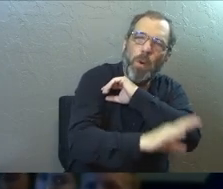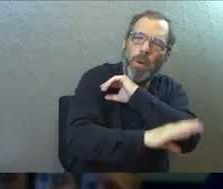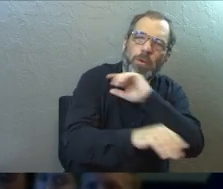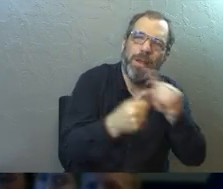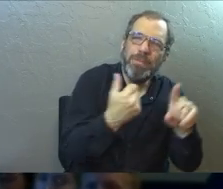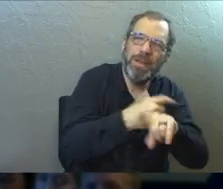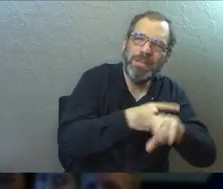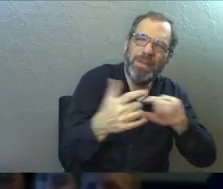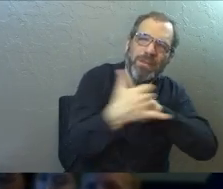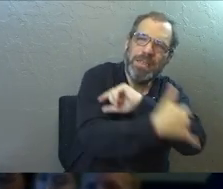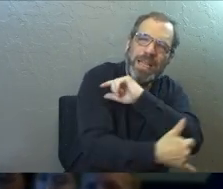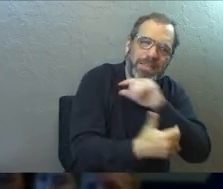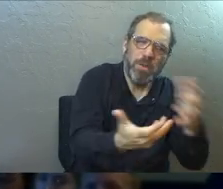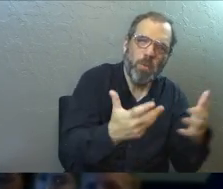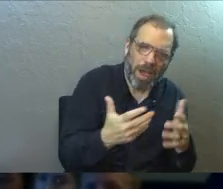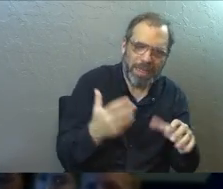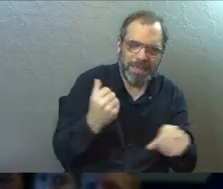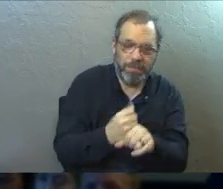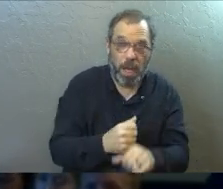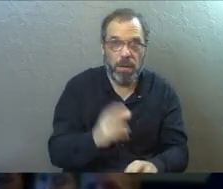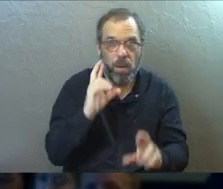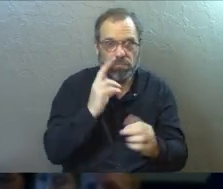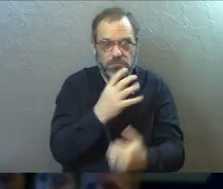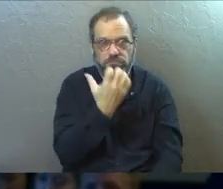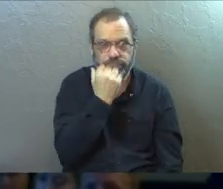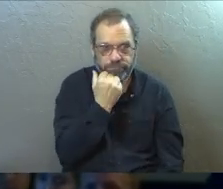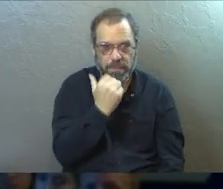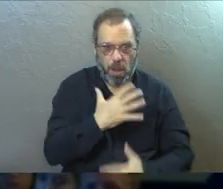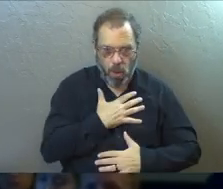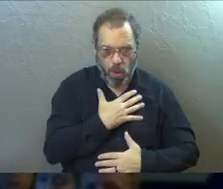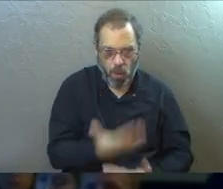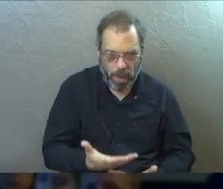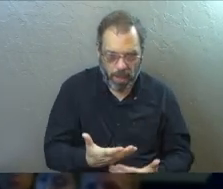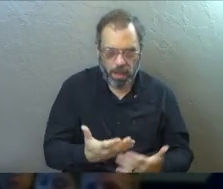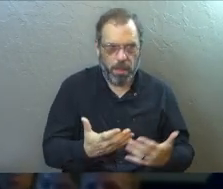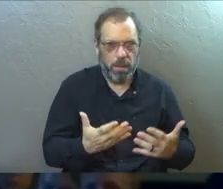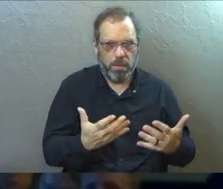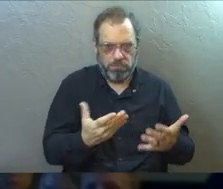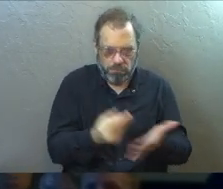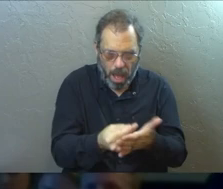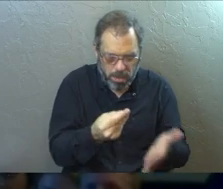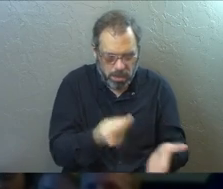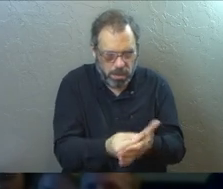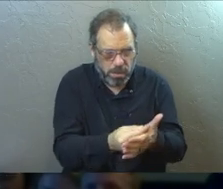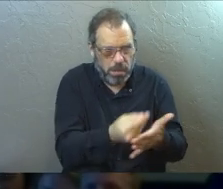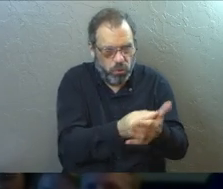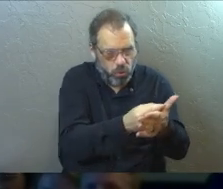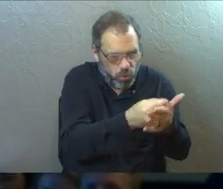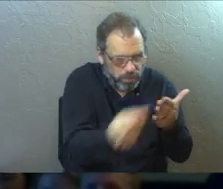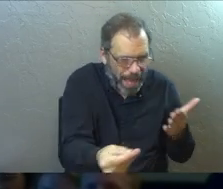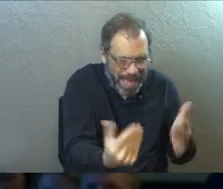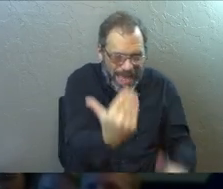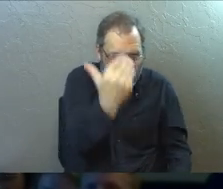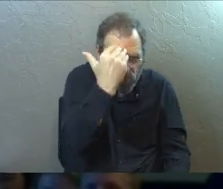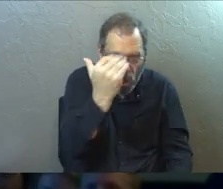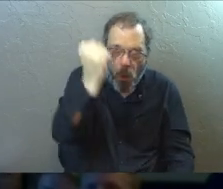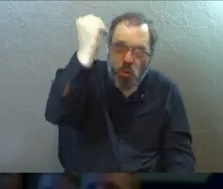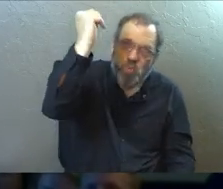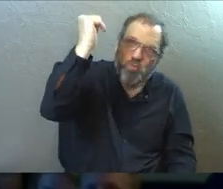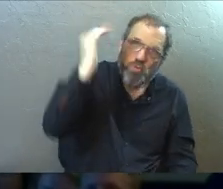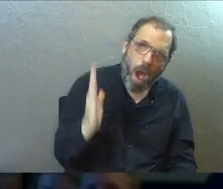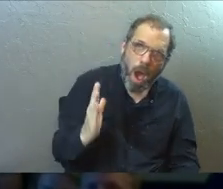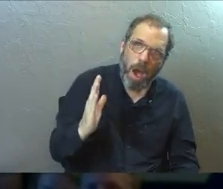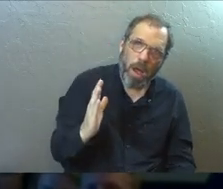his own access. But I just love and respect that this guy's willing to go to great lengths to seek and know God.